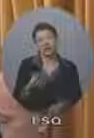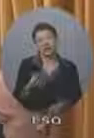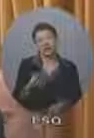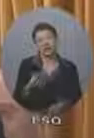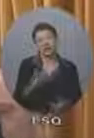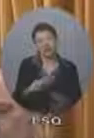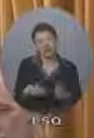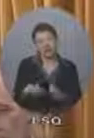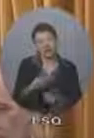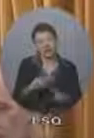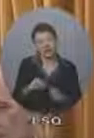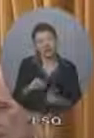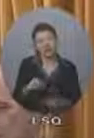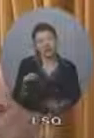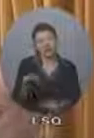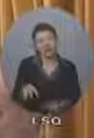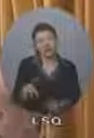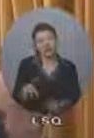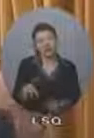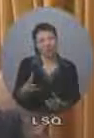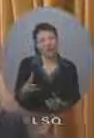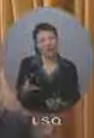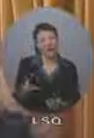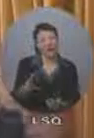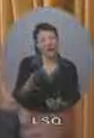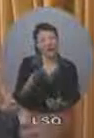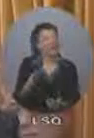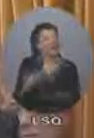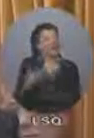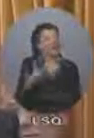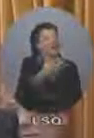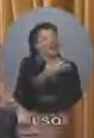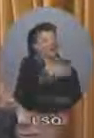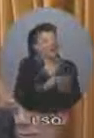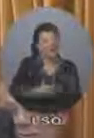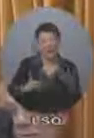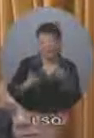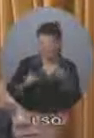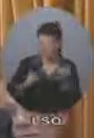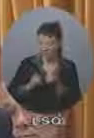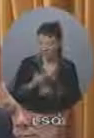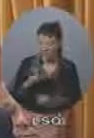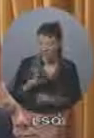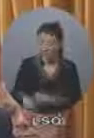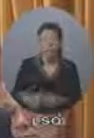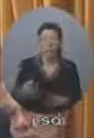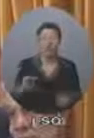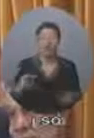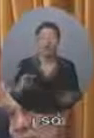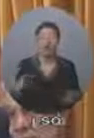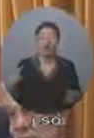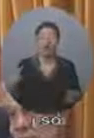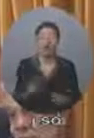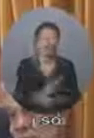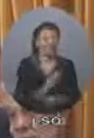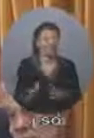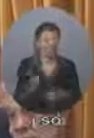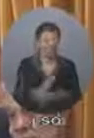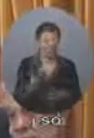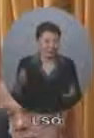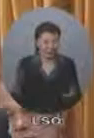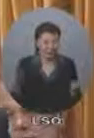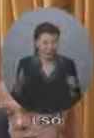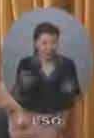Our responsibility is to Canadian taxpayers, and it requires us to ensure that the official development assistance